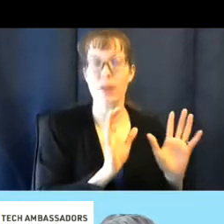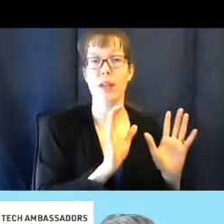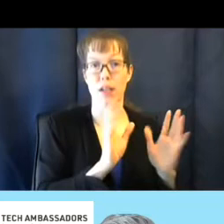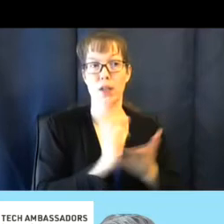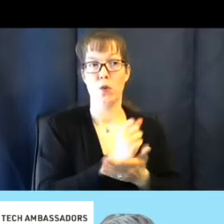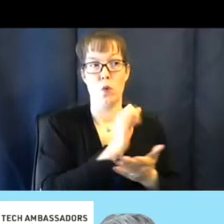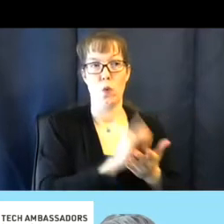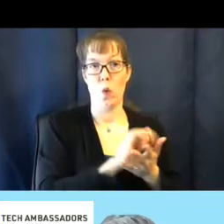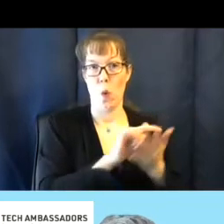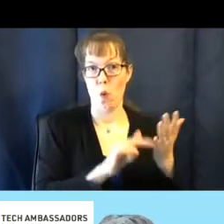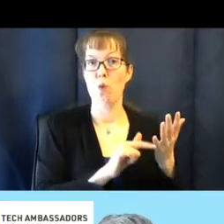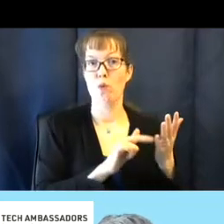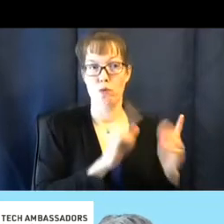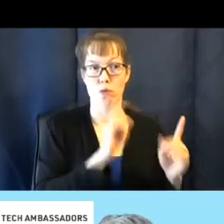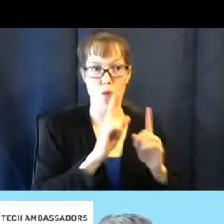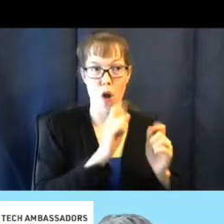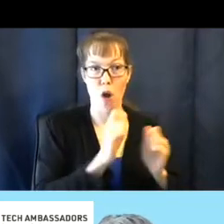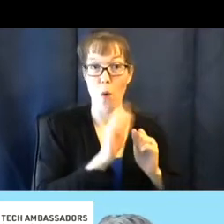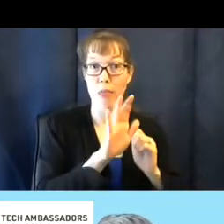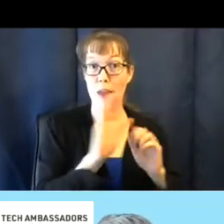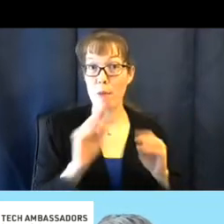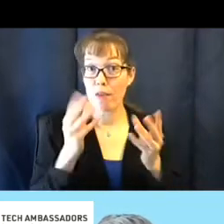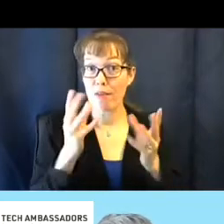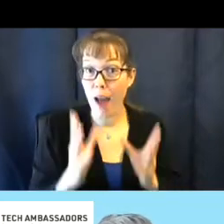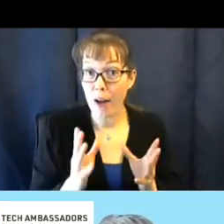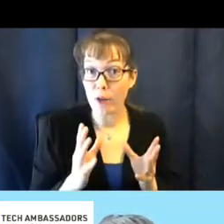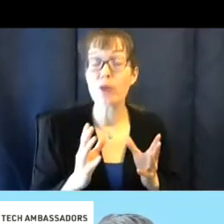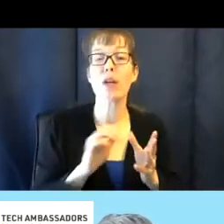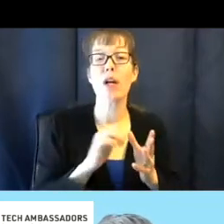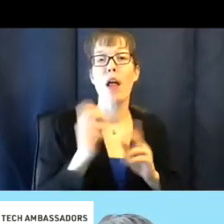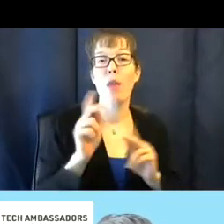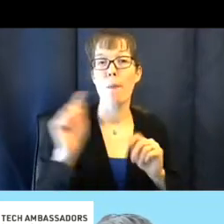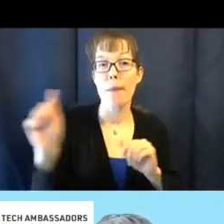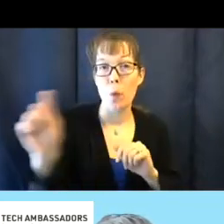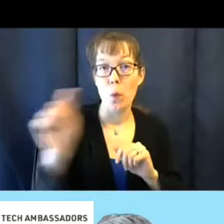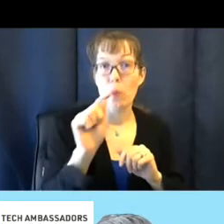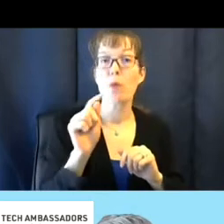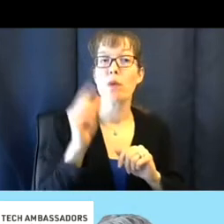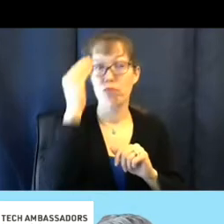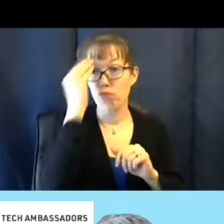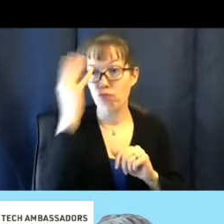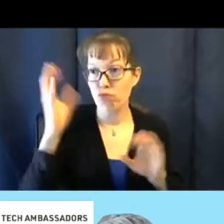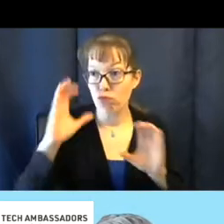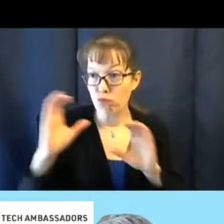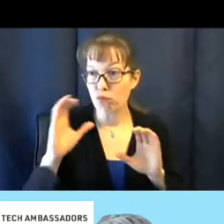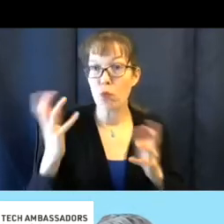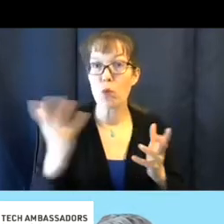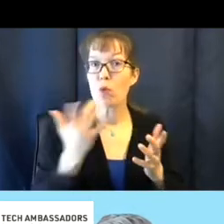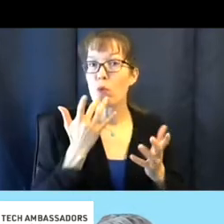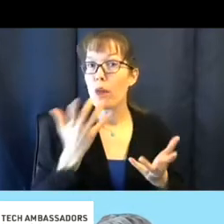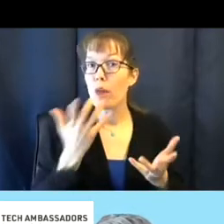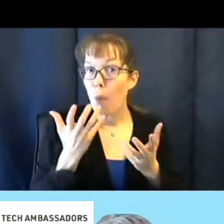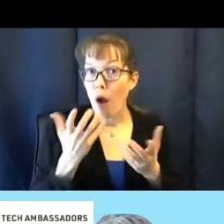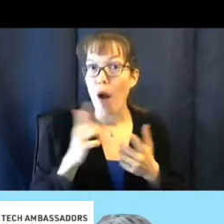to talk to their providers and other people and tell them what they want and